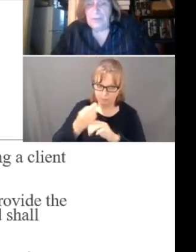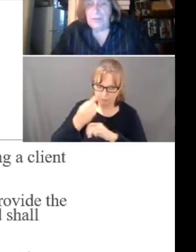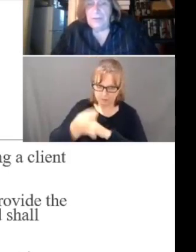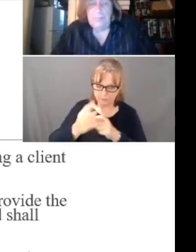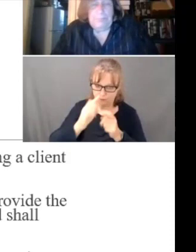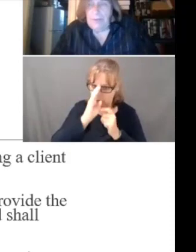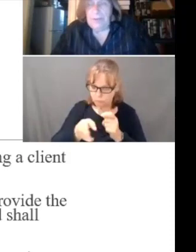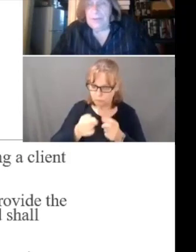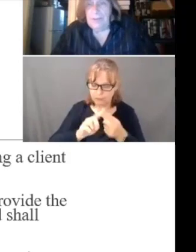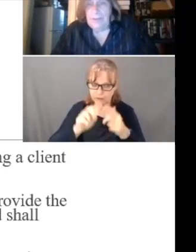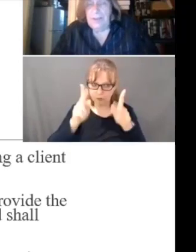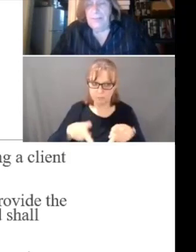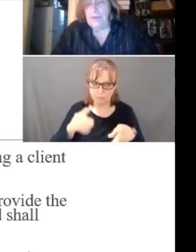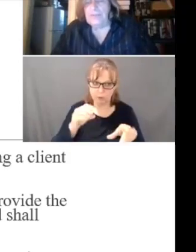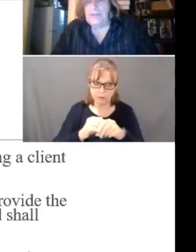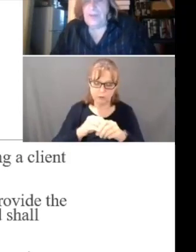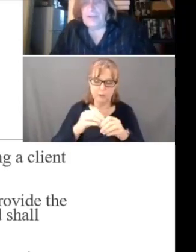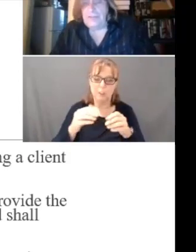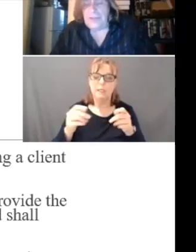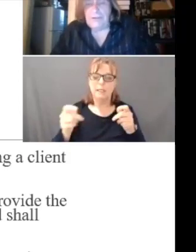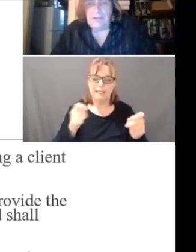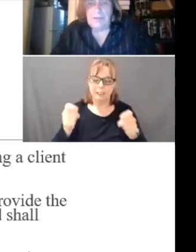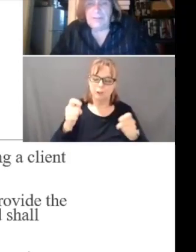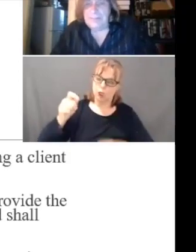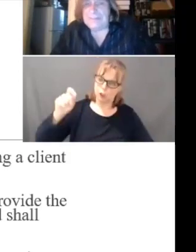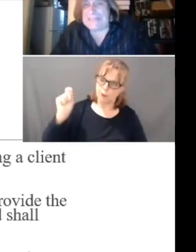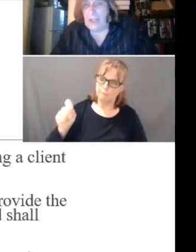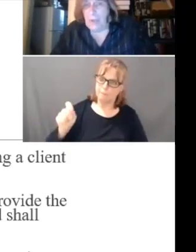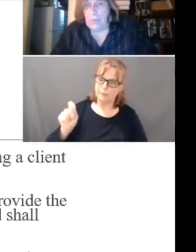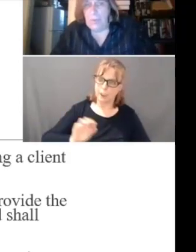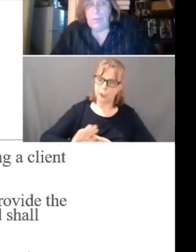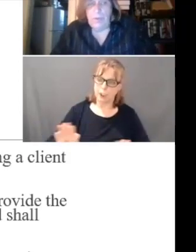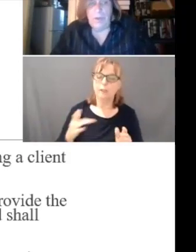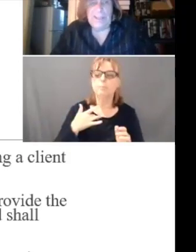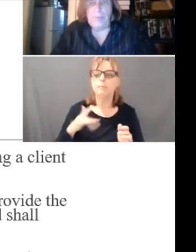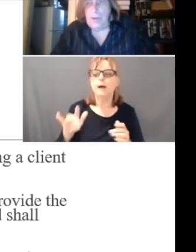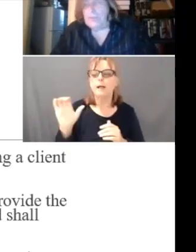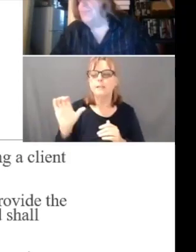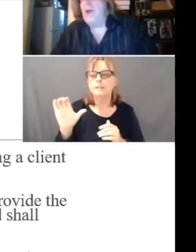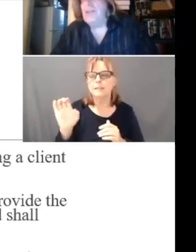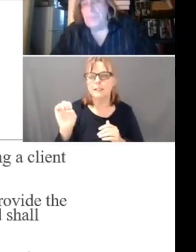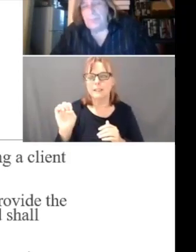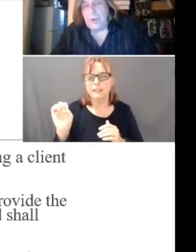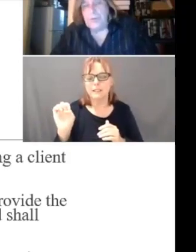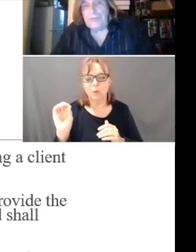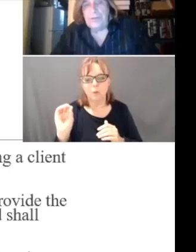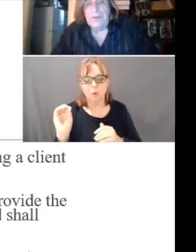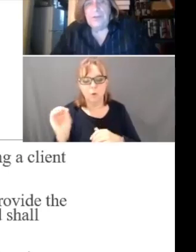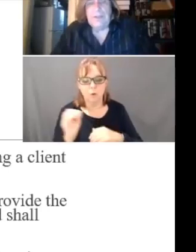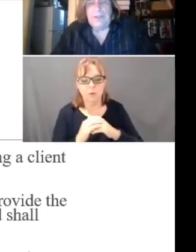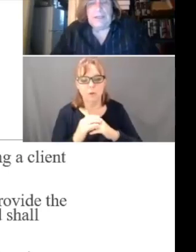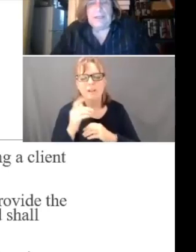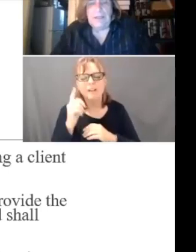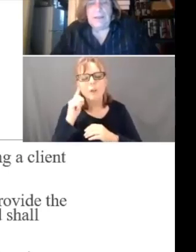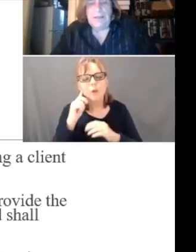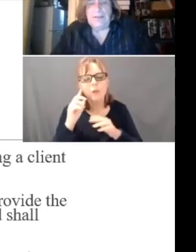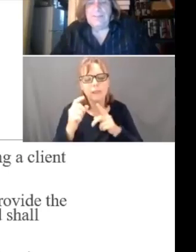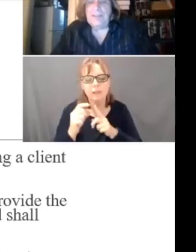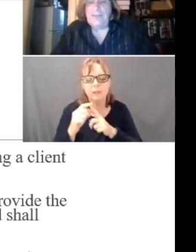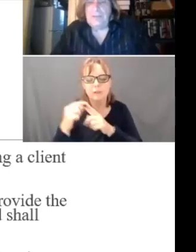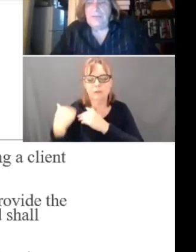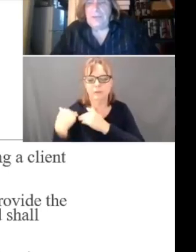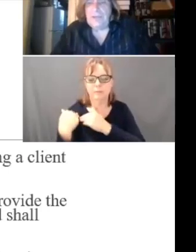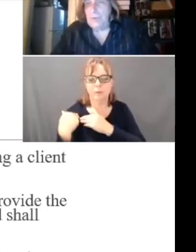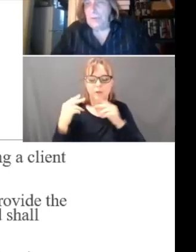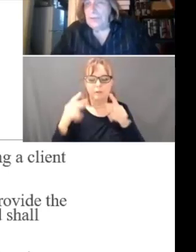charge, period. And the person in charge is generally the CEO. We're going to hear about responsible person. The